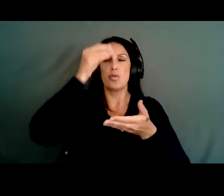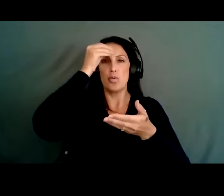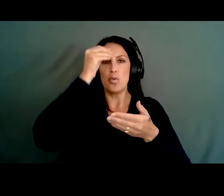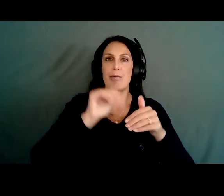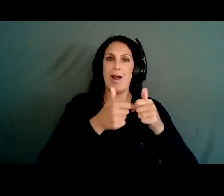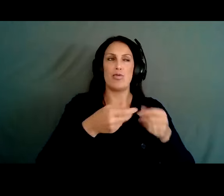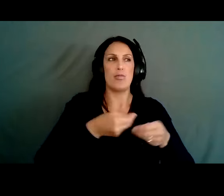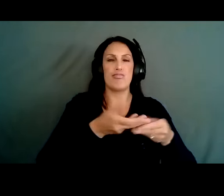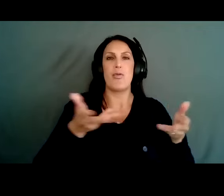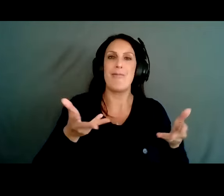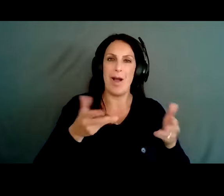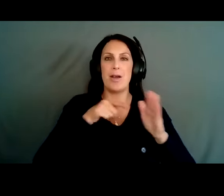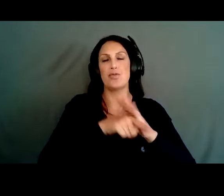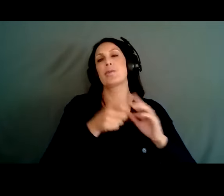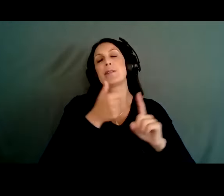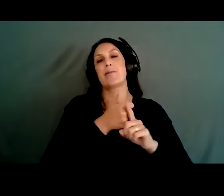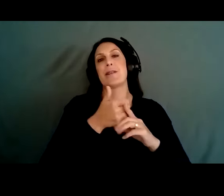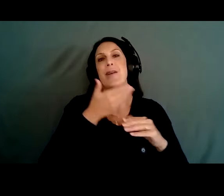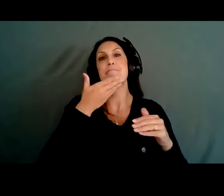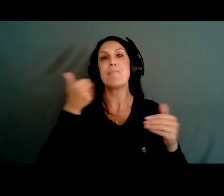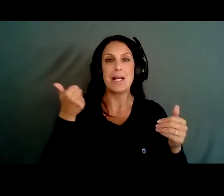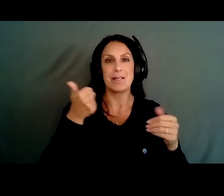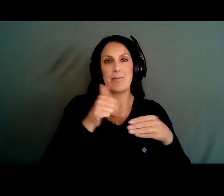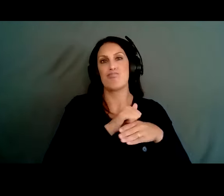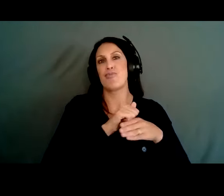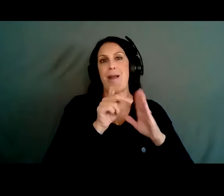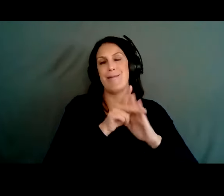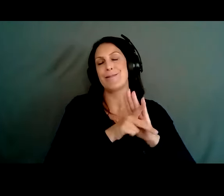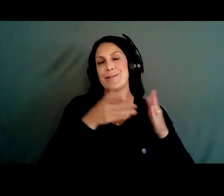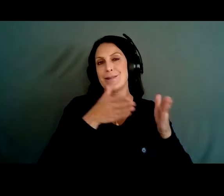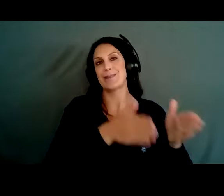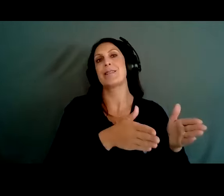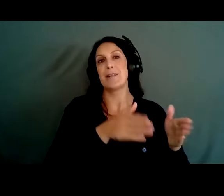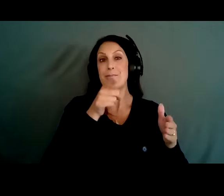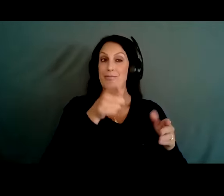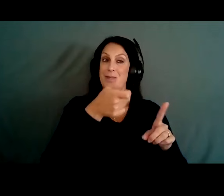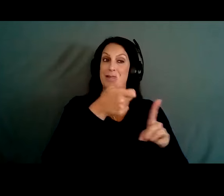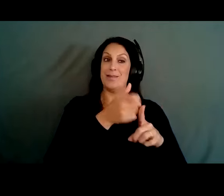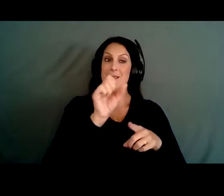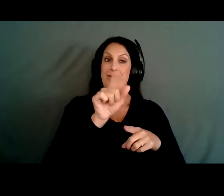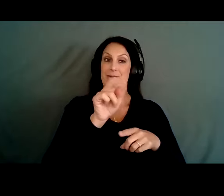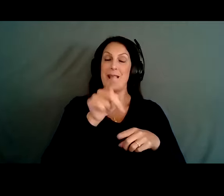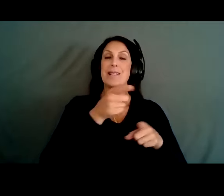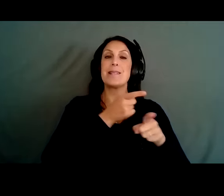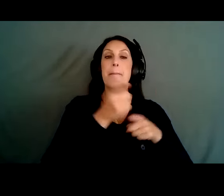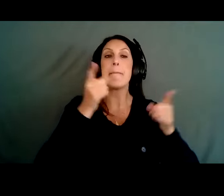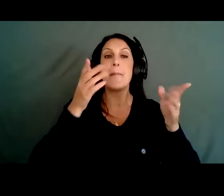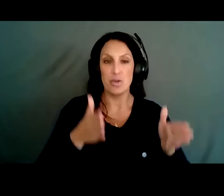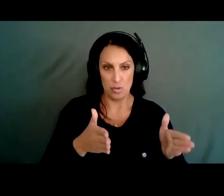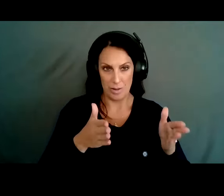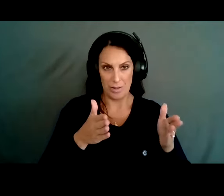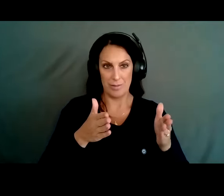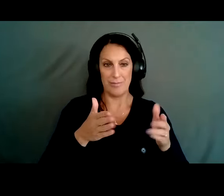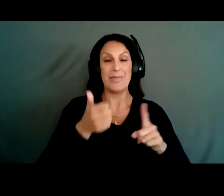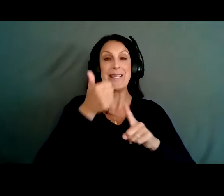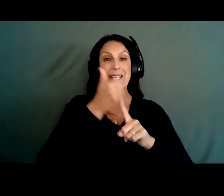We are very lucky to be joined today by Stan Collins. Stan Collins is a suicide prevention specialist with E-Time Matters who's worked in